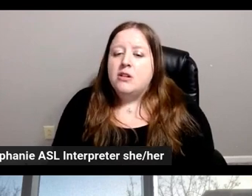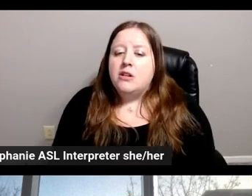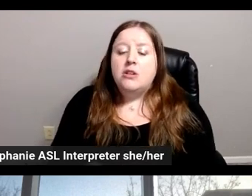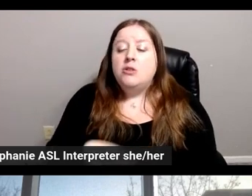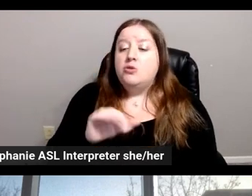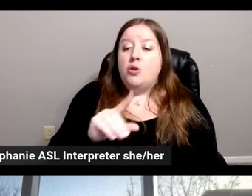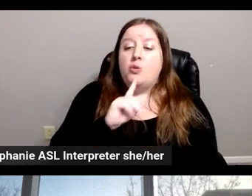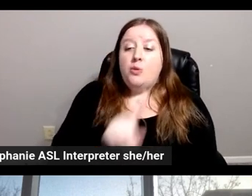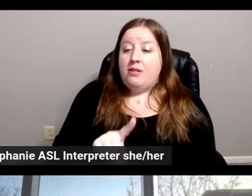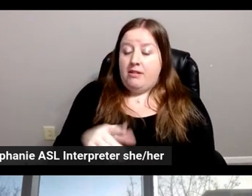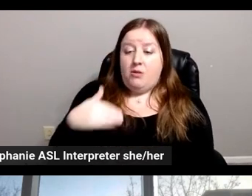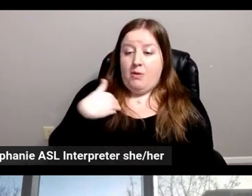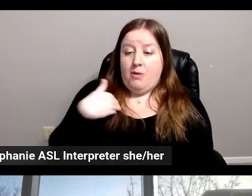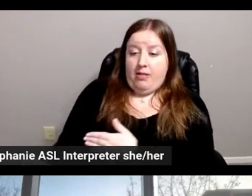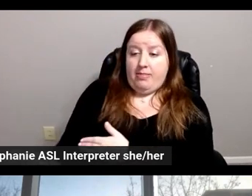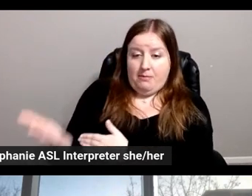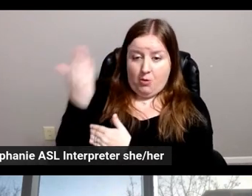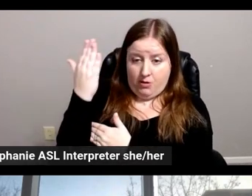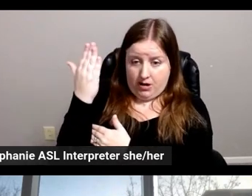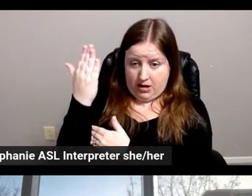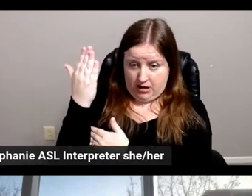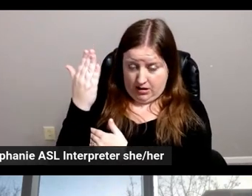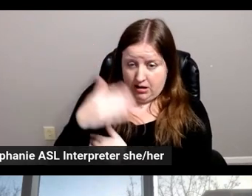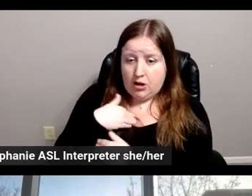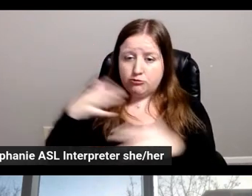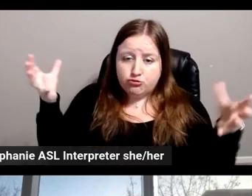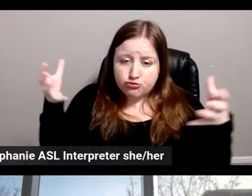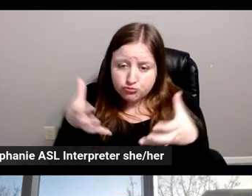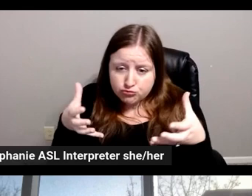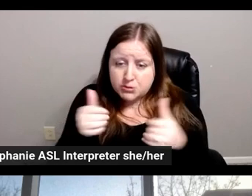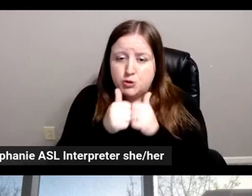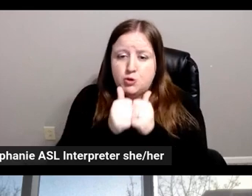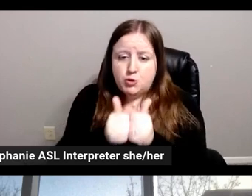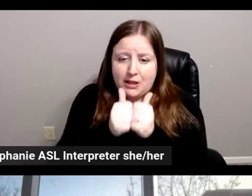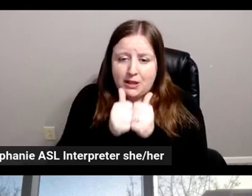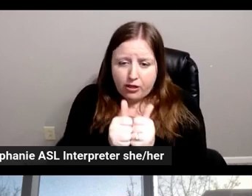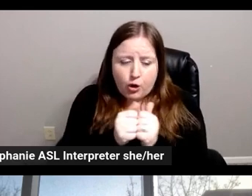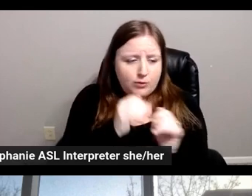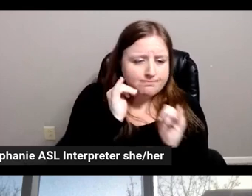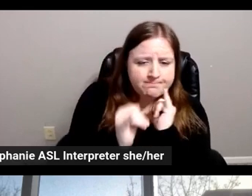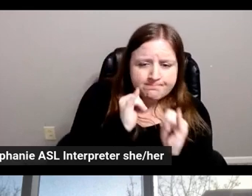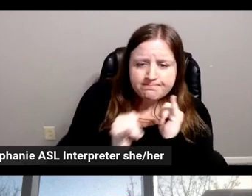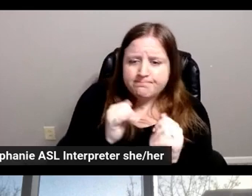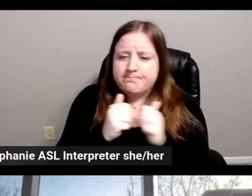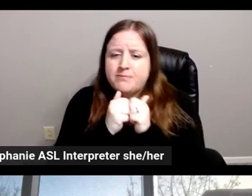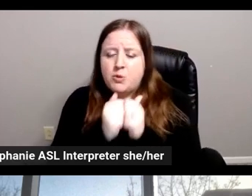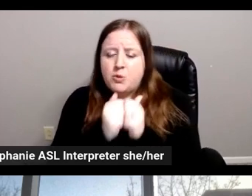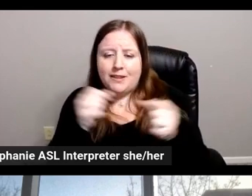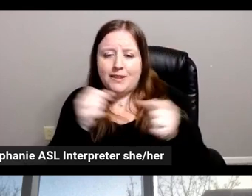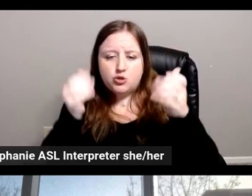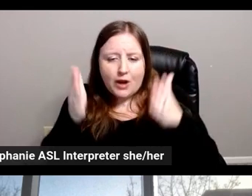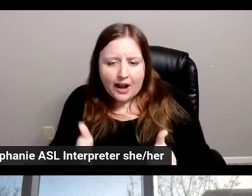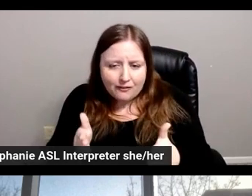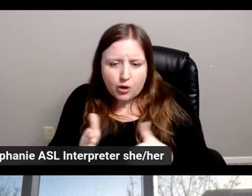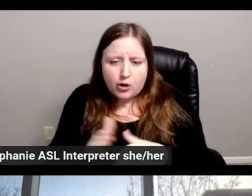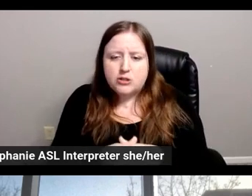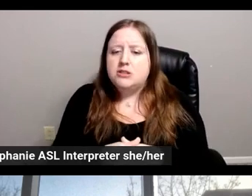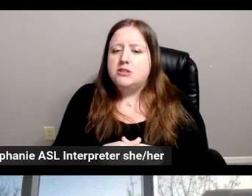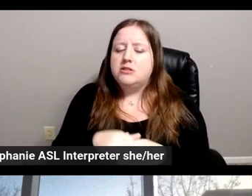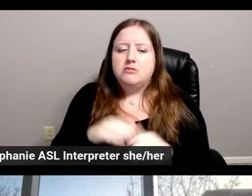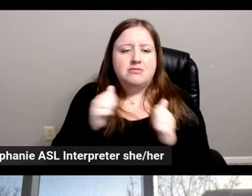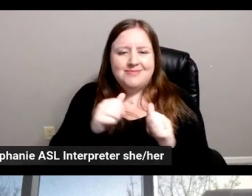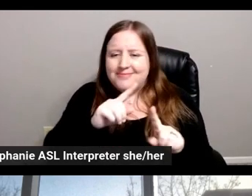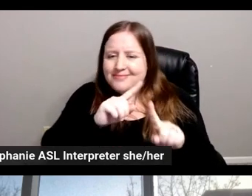morning and, you know, gathering together, interviews with the drivers, with Fred Bassert, with